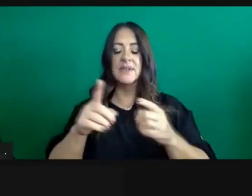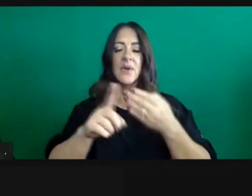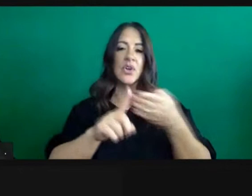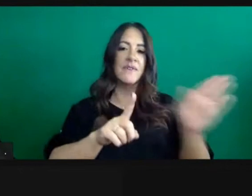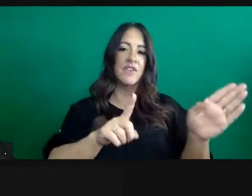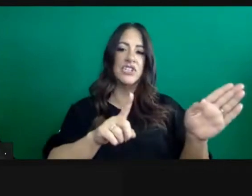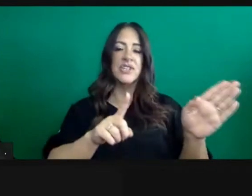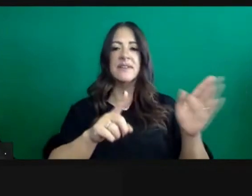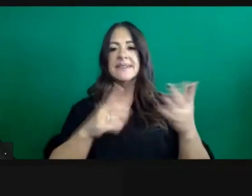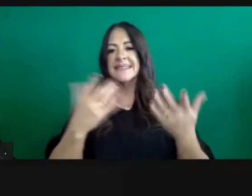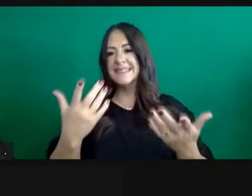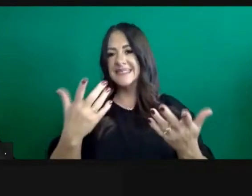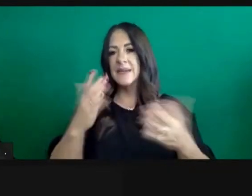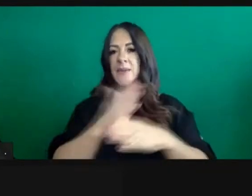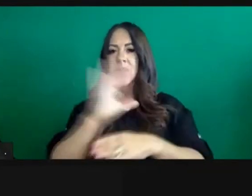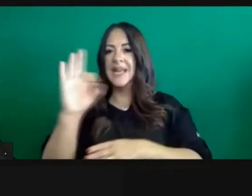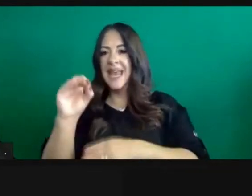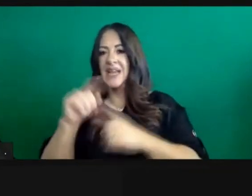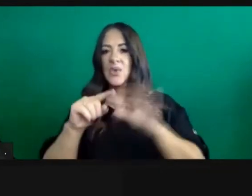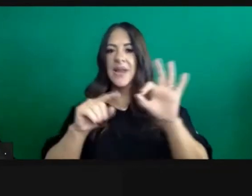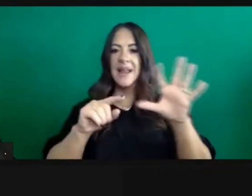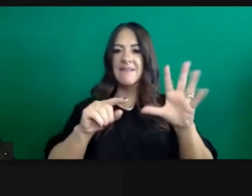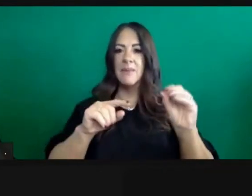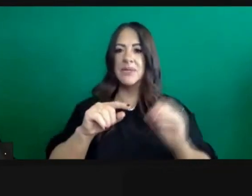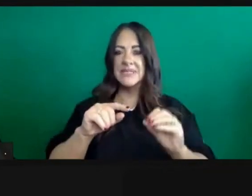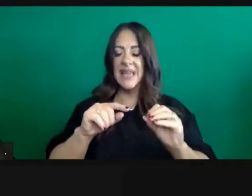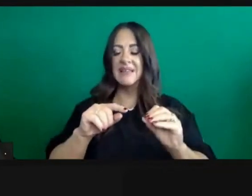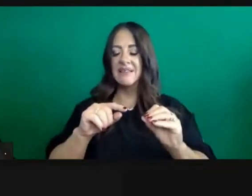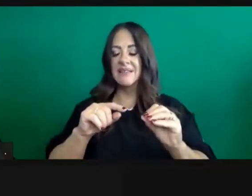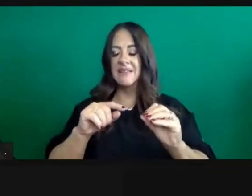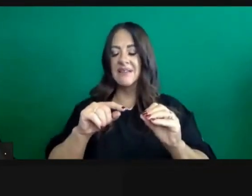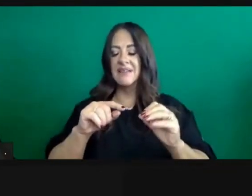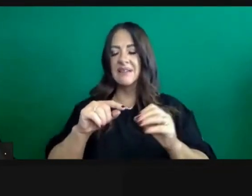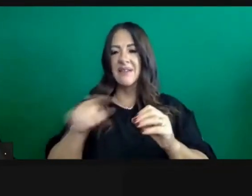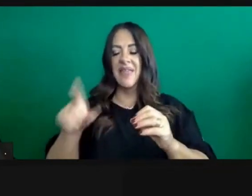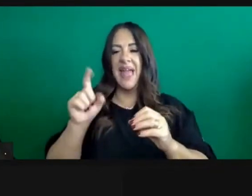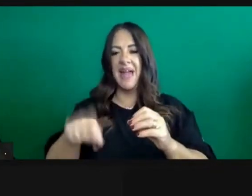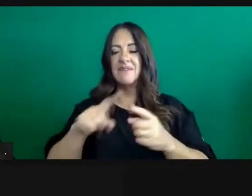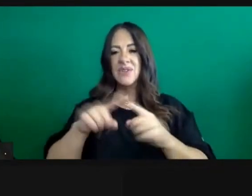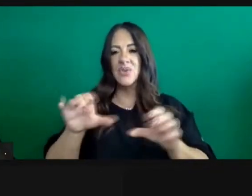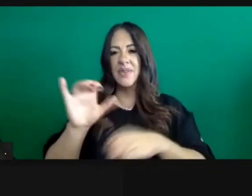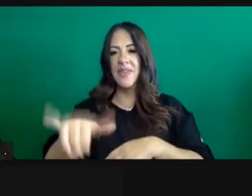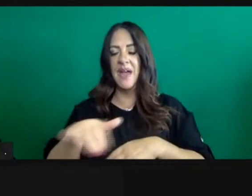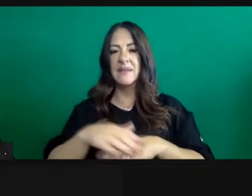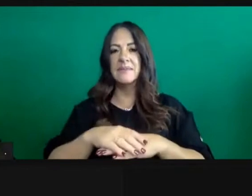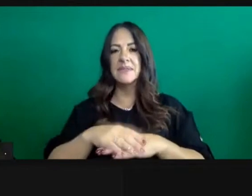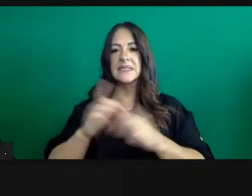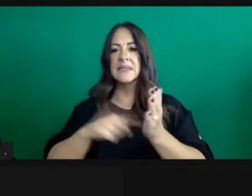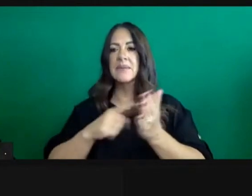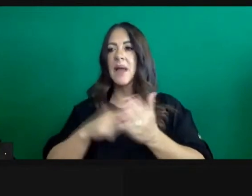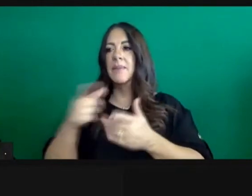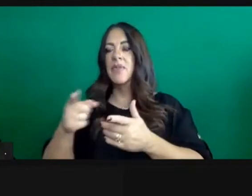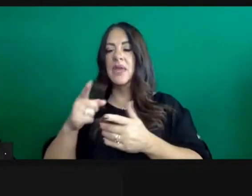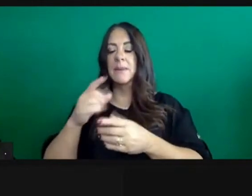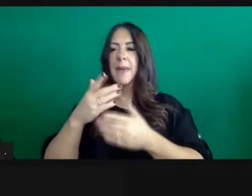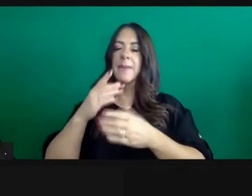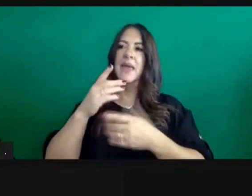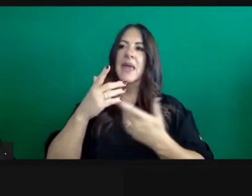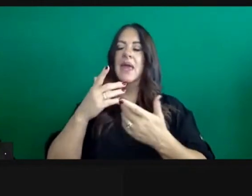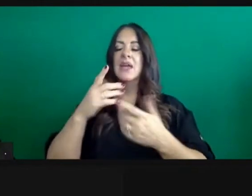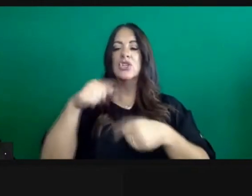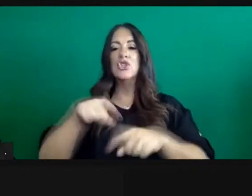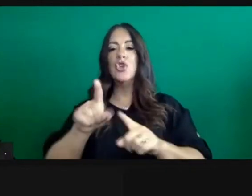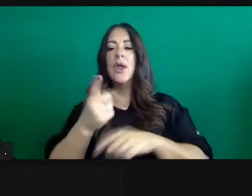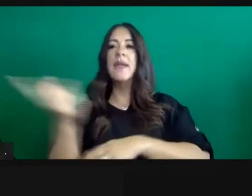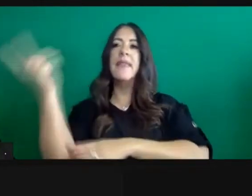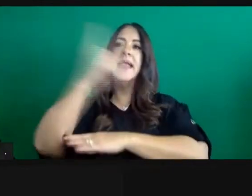probably somewhere between 90 and 95%. And not only are they spending two hours on diversion, but they're spending a majority of